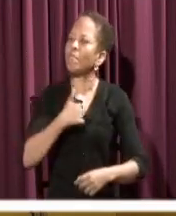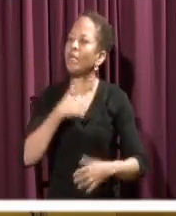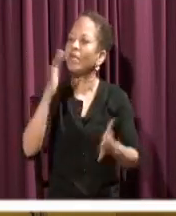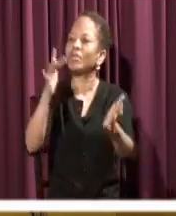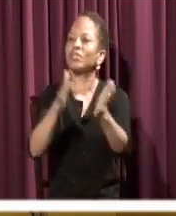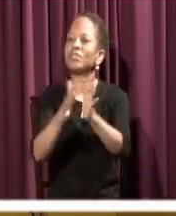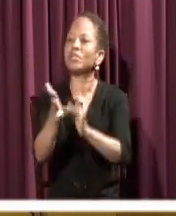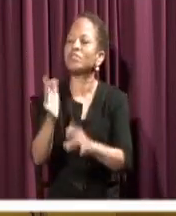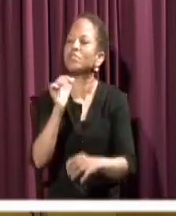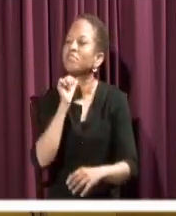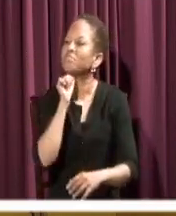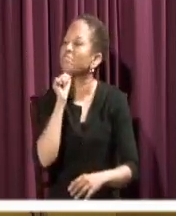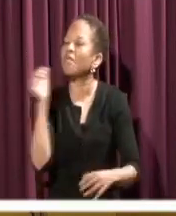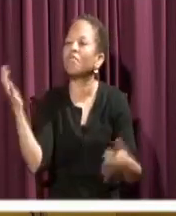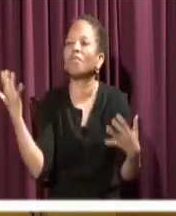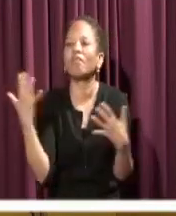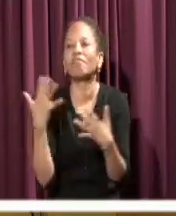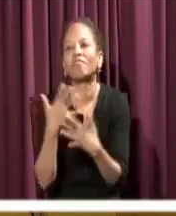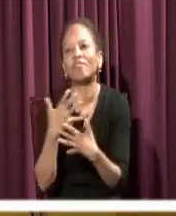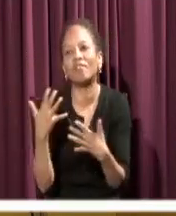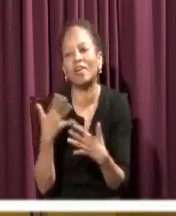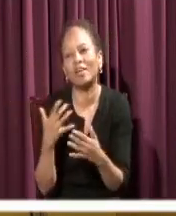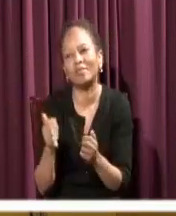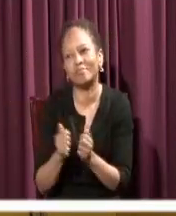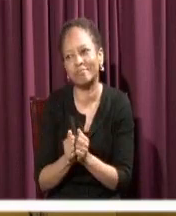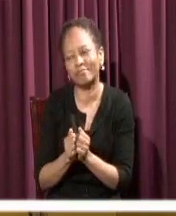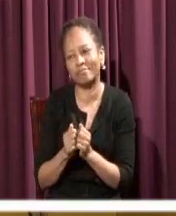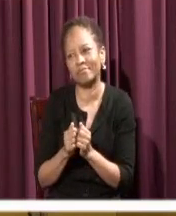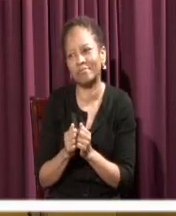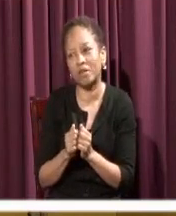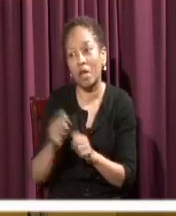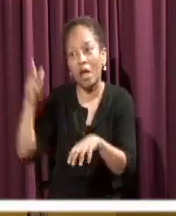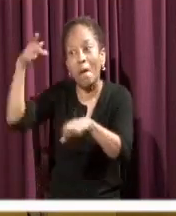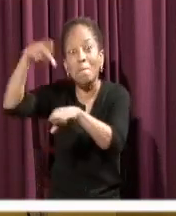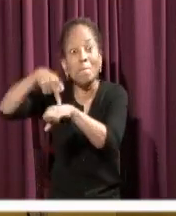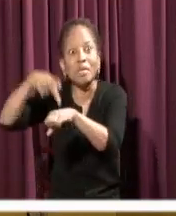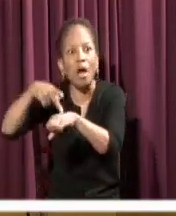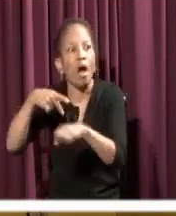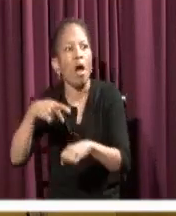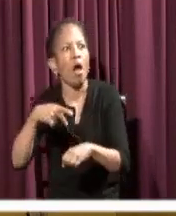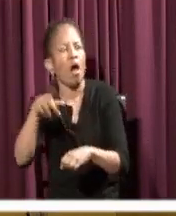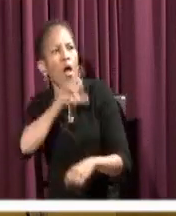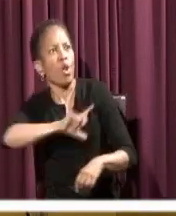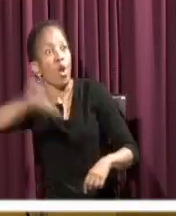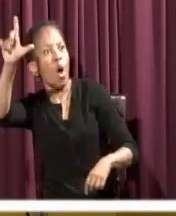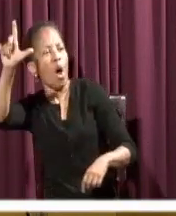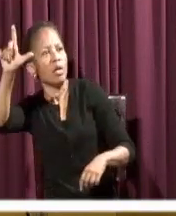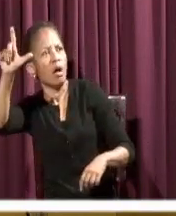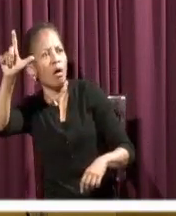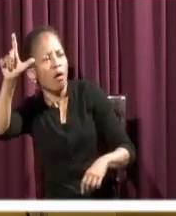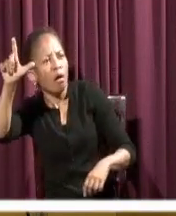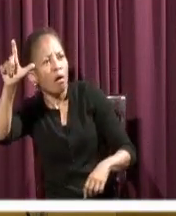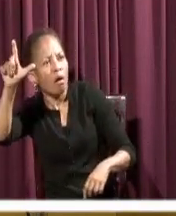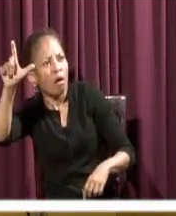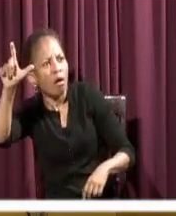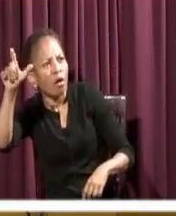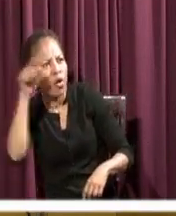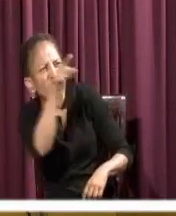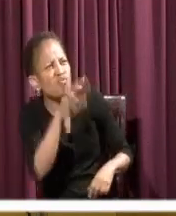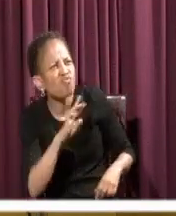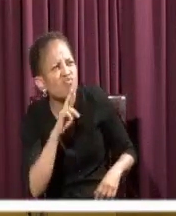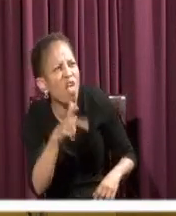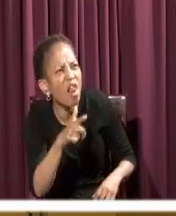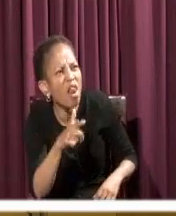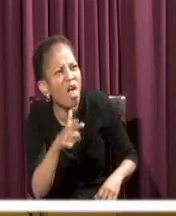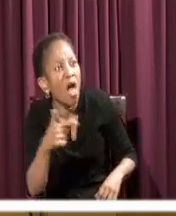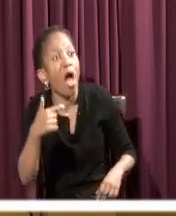Do not be afraid. It was Peter who answered, Lord, he said, if it is you,